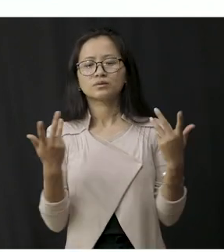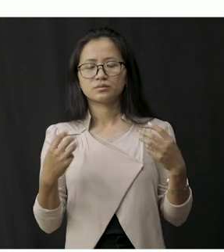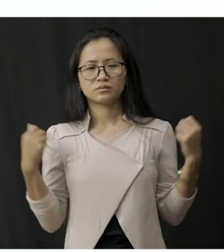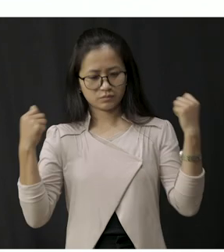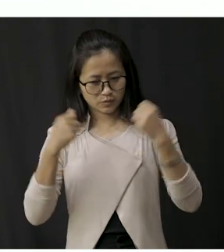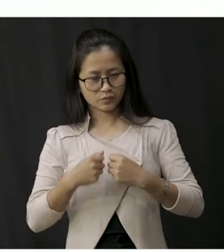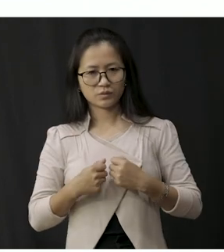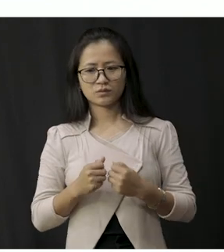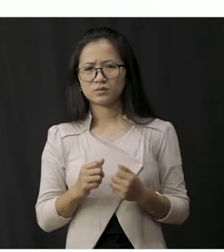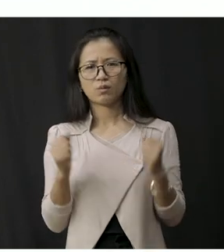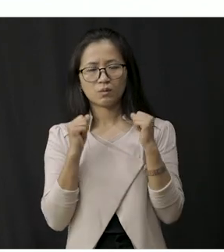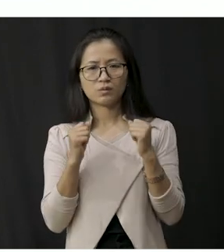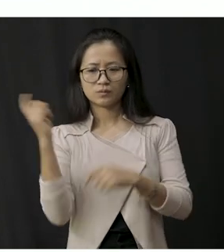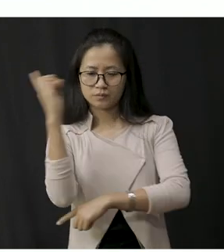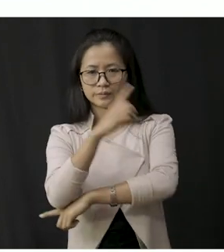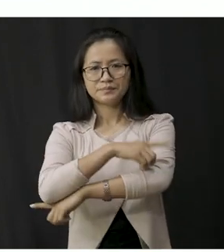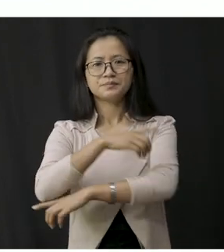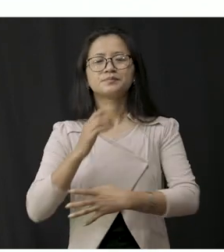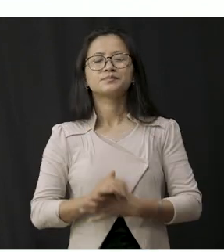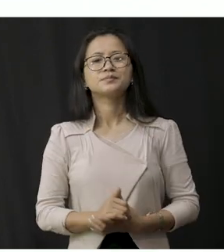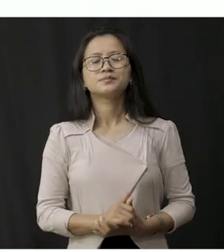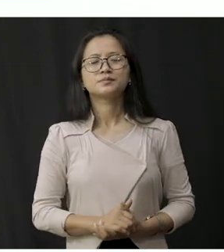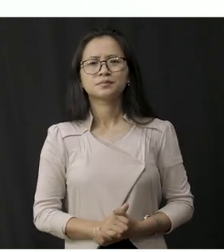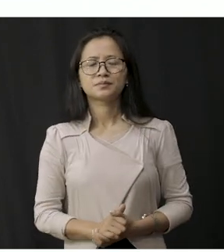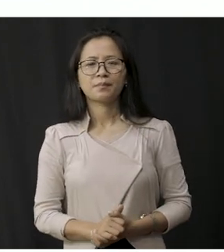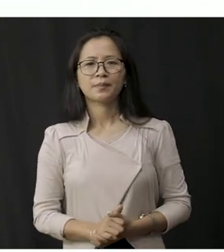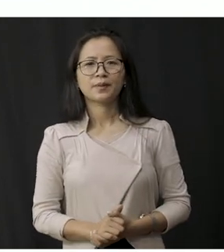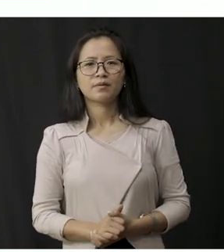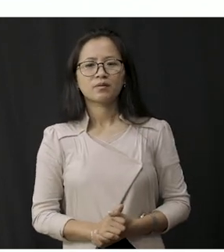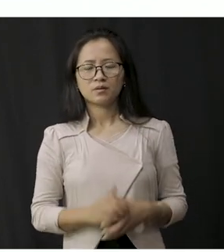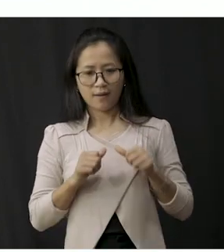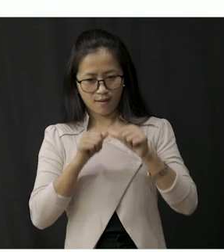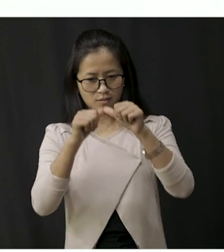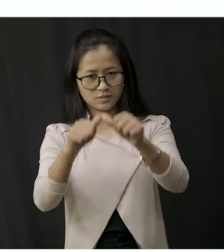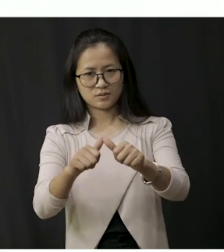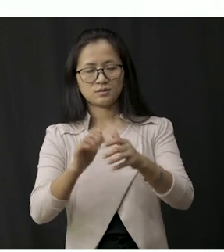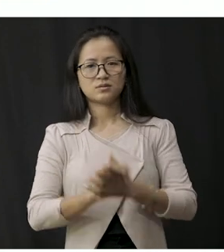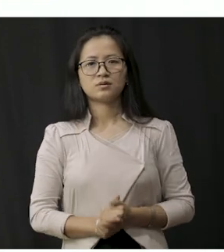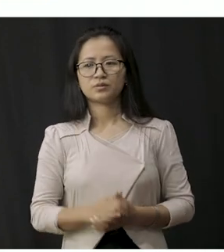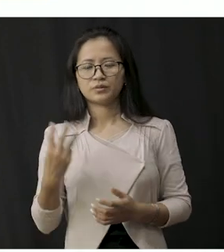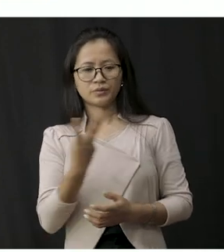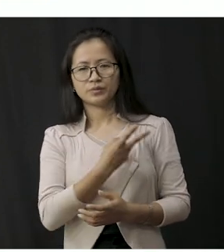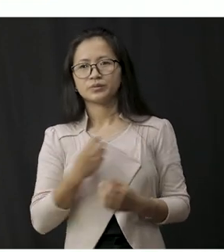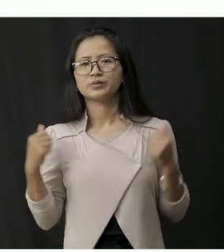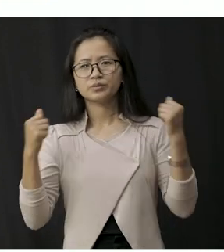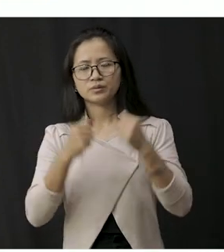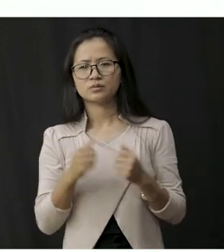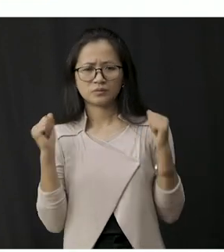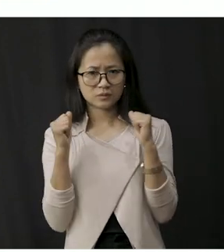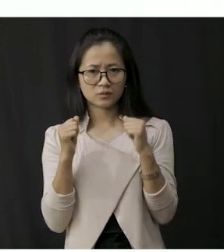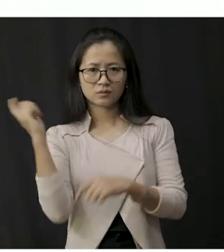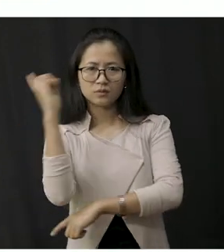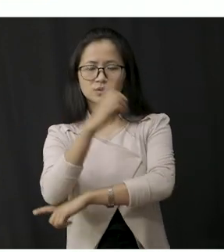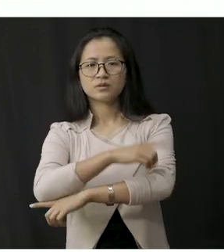wear clothes on cold days so students the answer would be we wear clothes on cold days